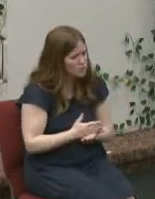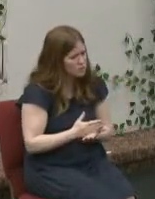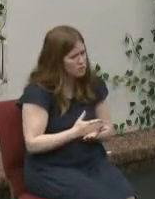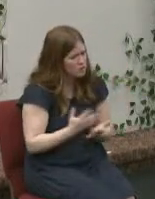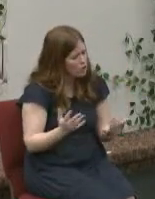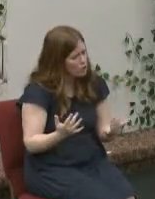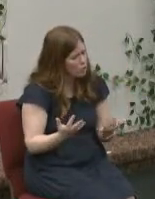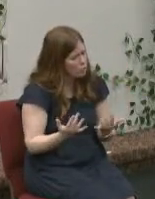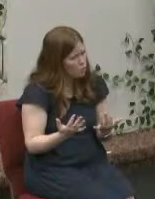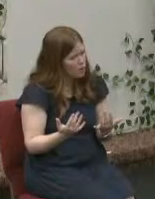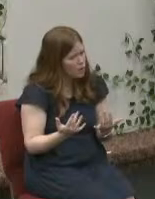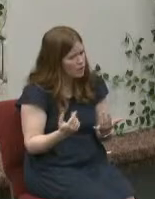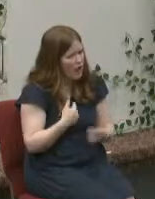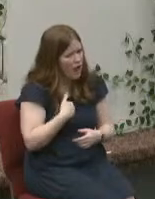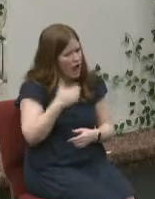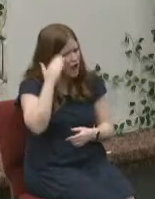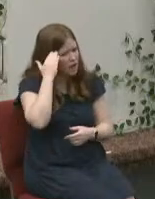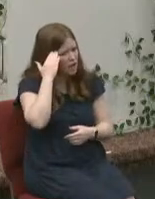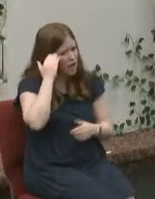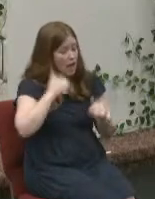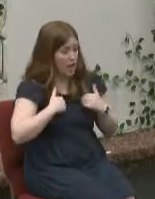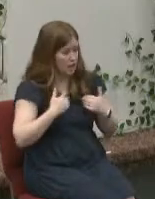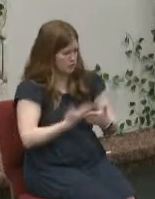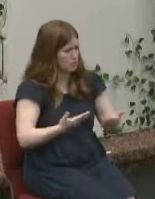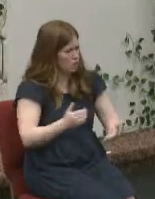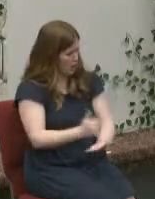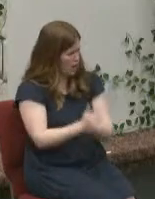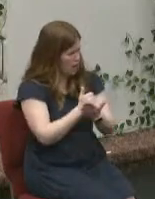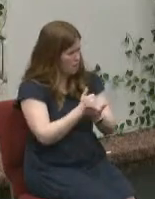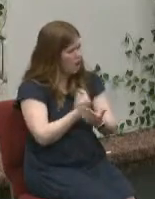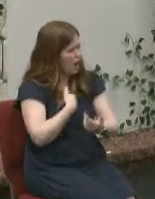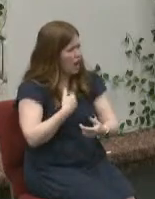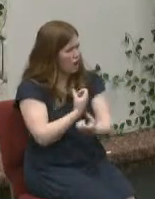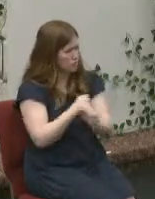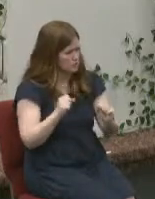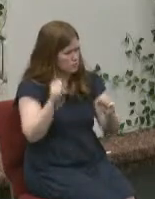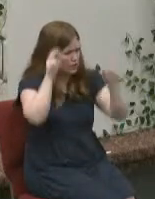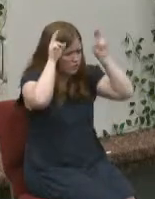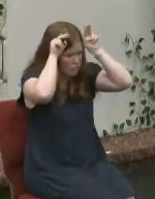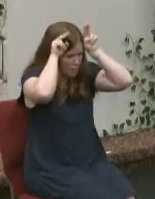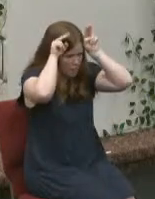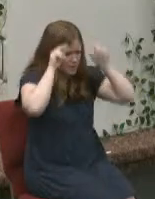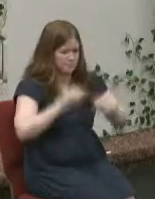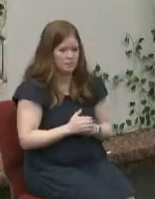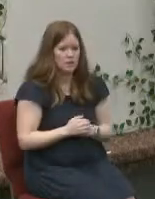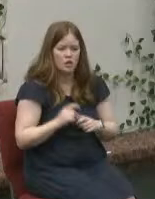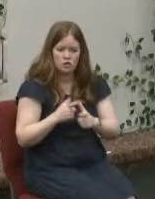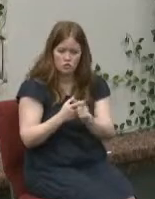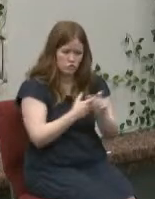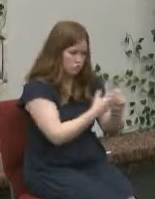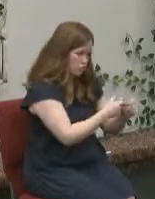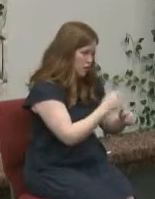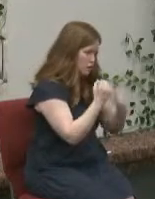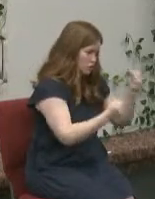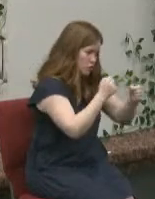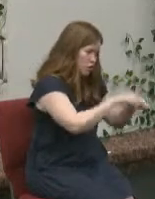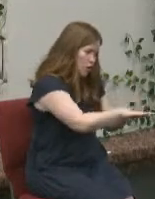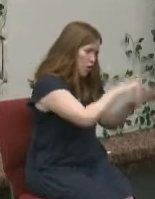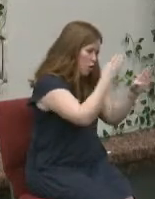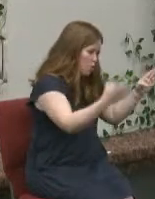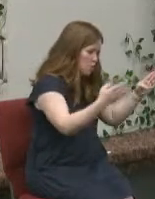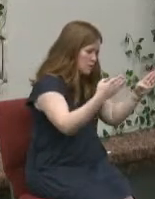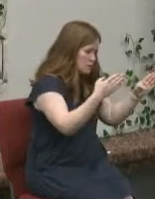goes wait wait wait I think I have something that can help I can save this so she runs back to her car she opens the door